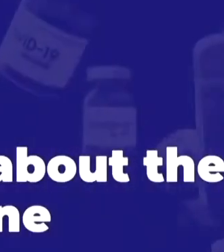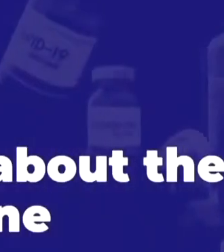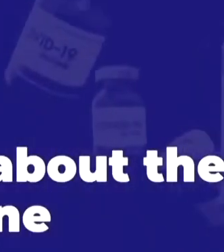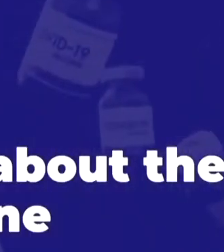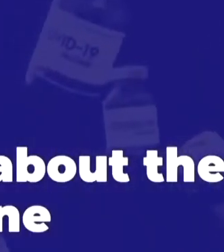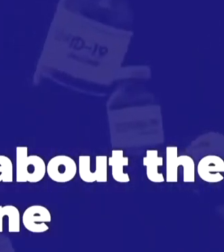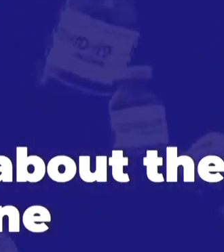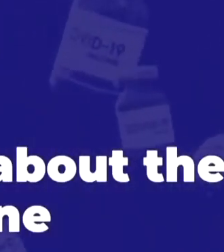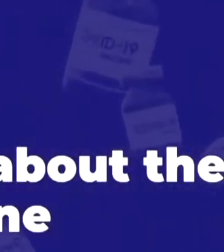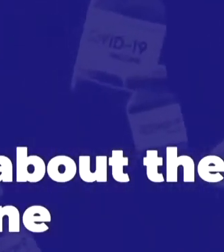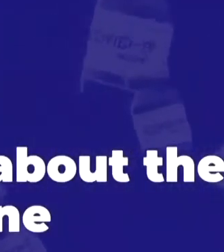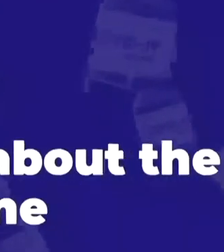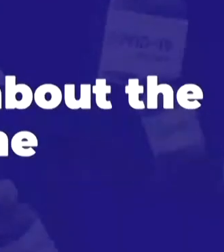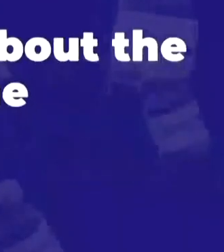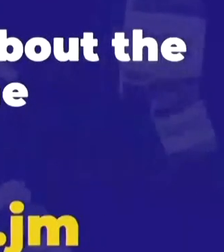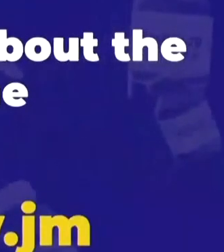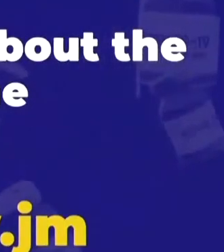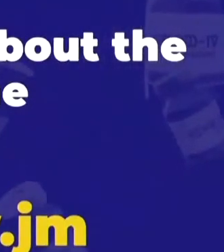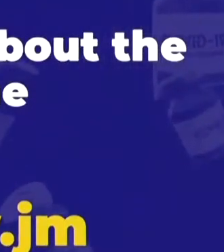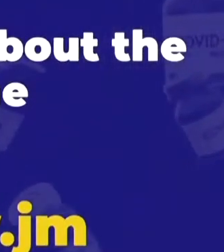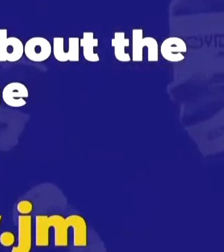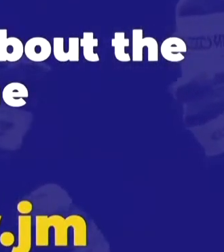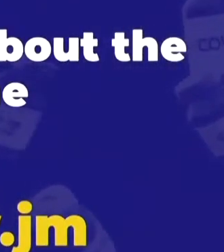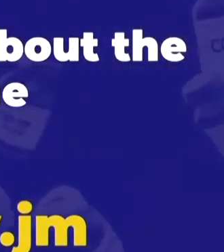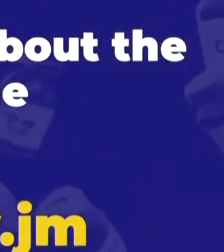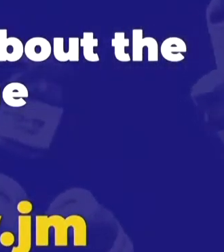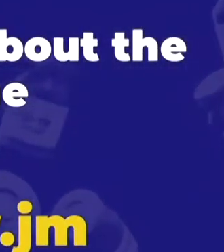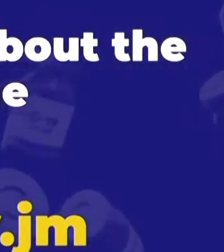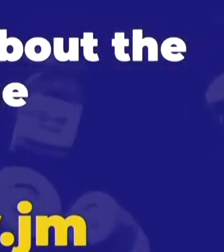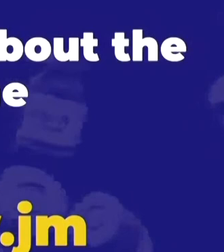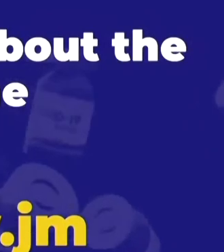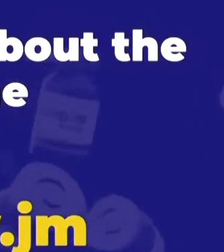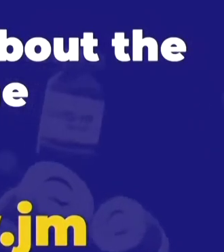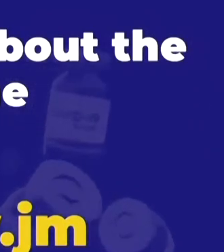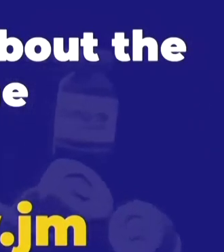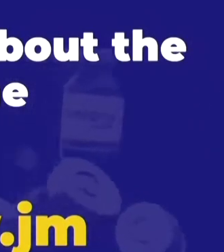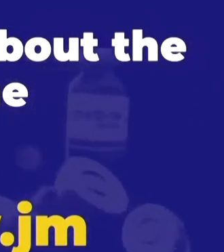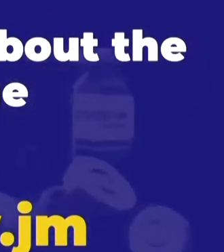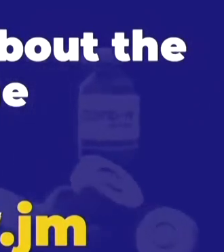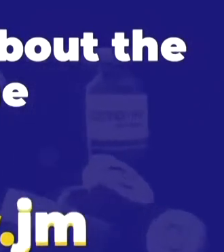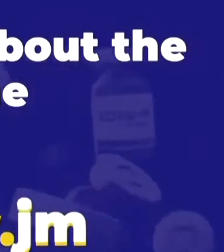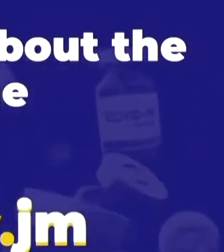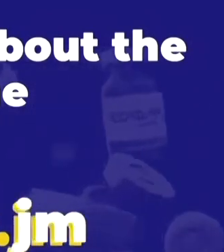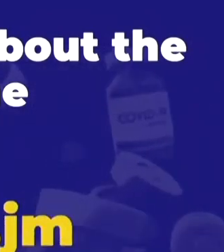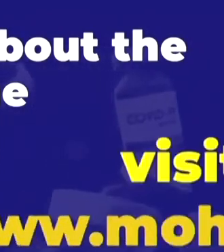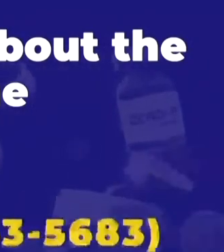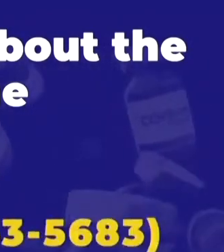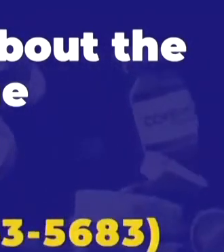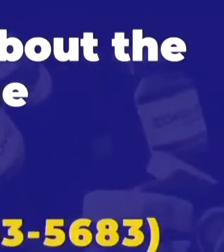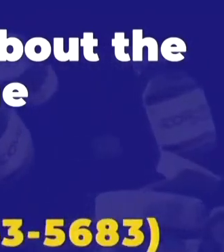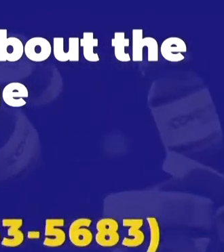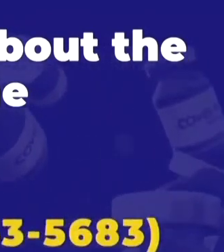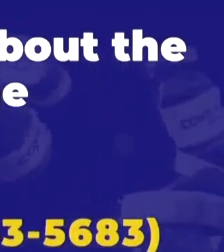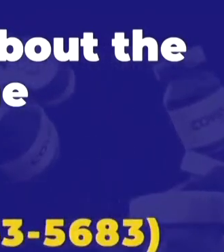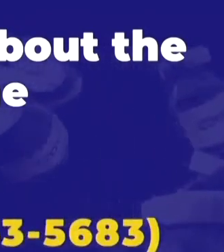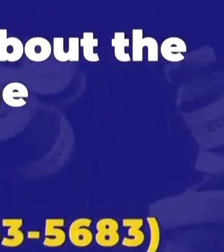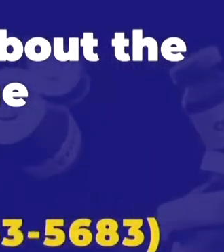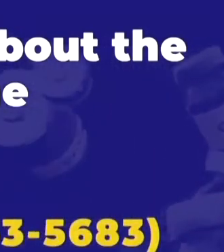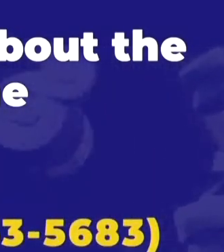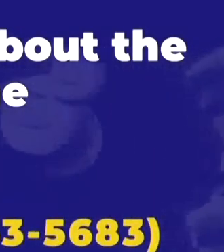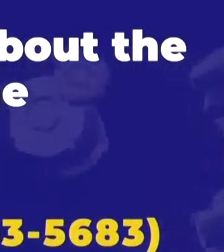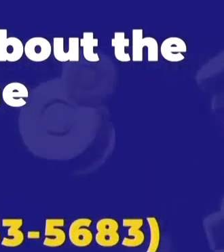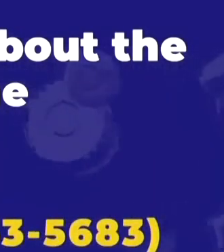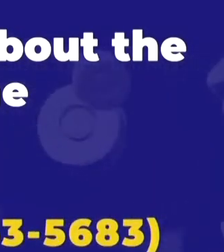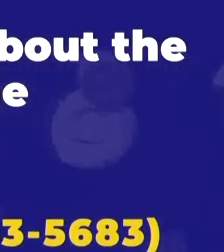more information about the COVID-19 vaccine, visit www.moh.gov.jm or contact